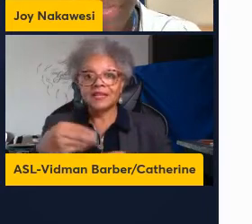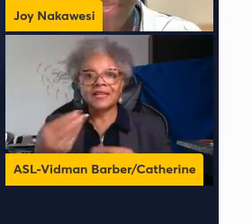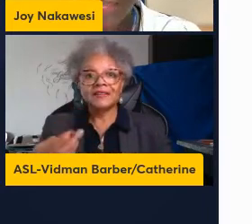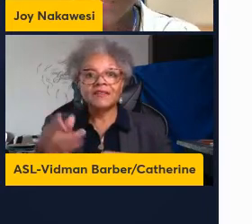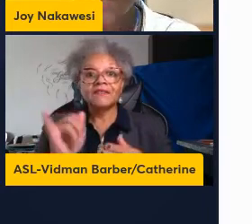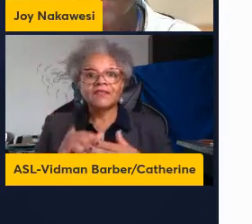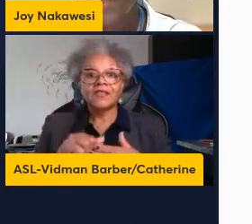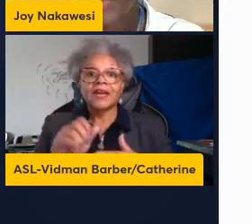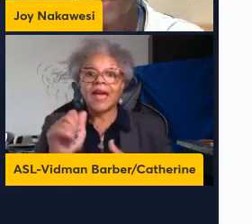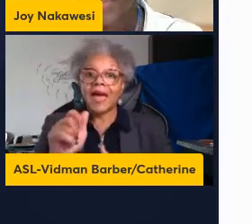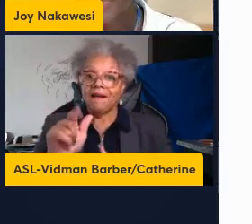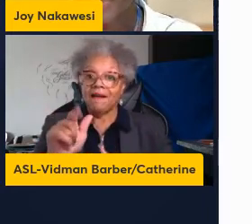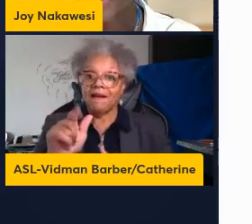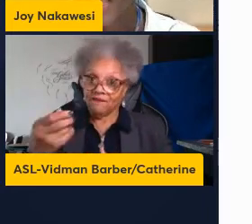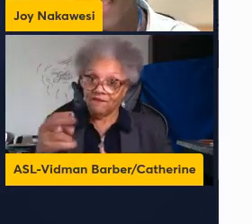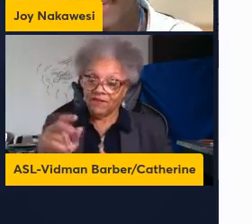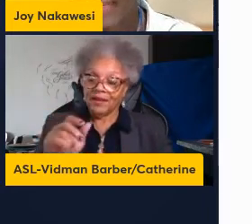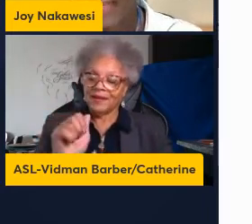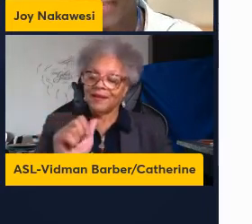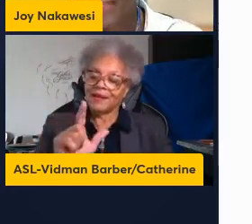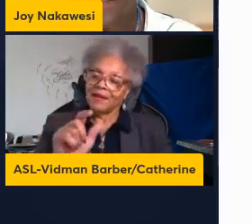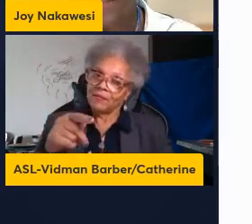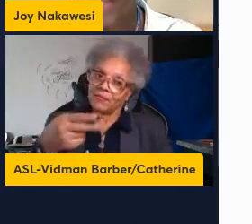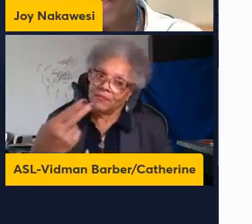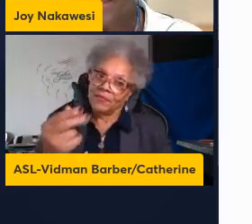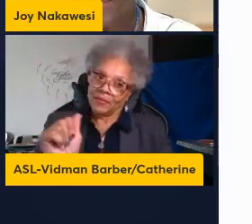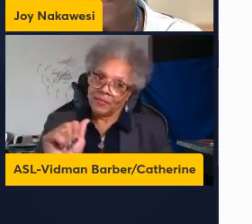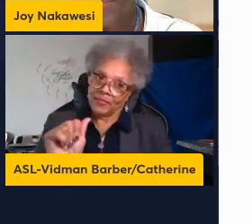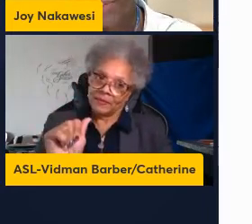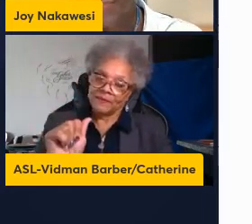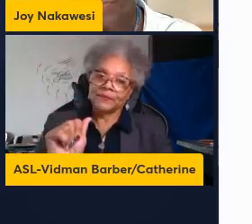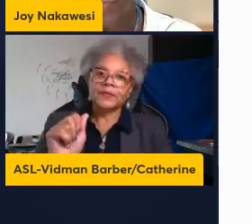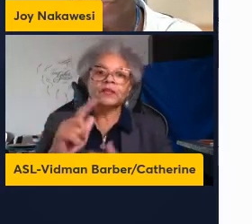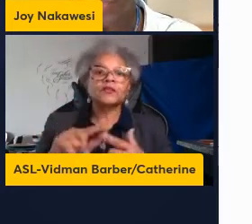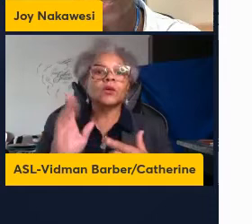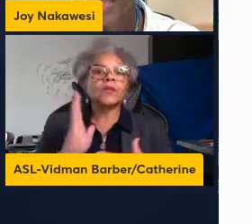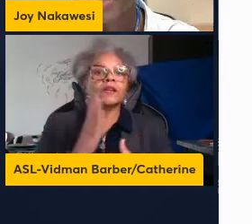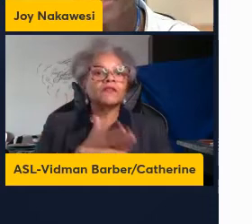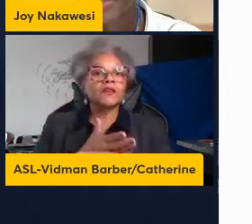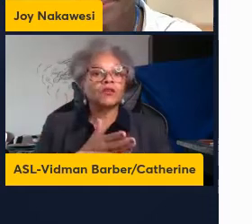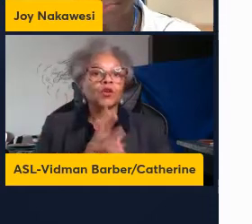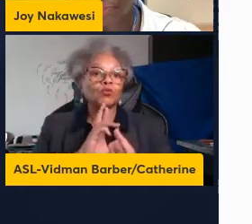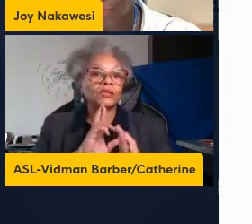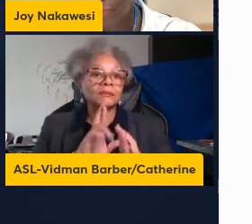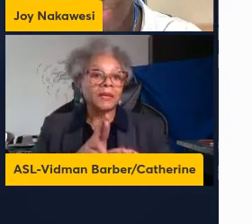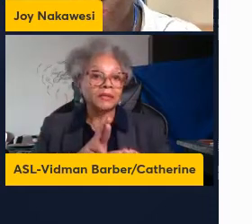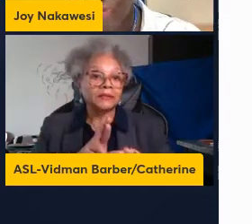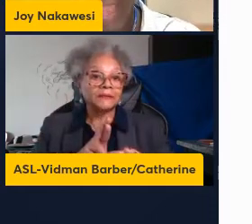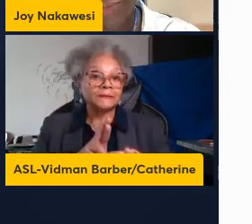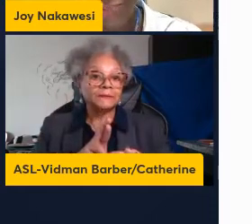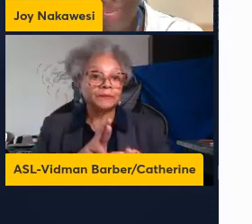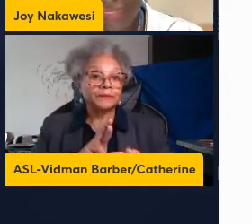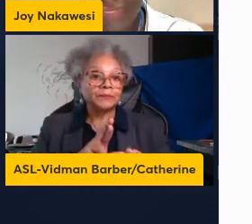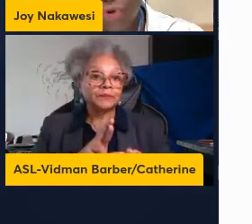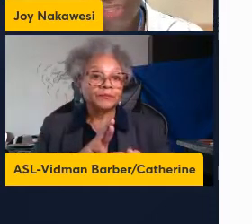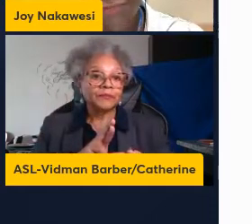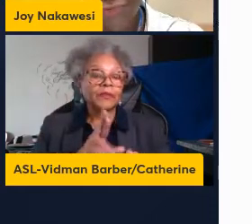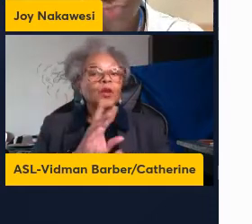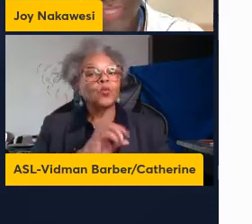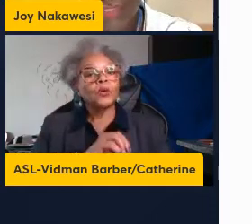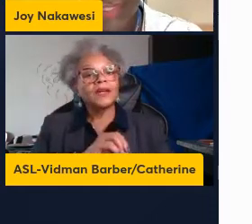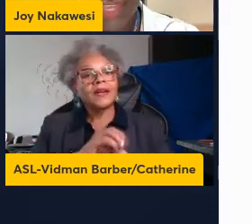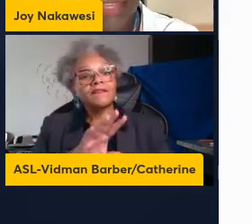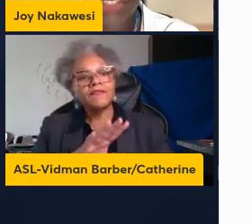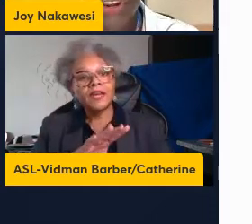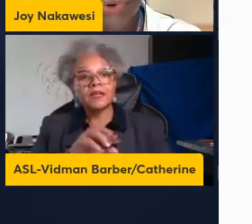alpha so we reasoned that this early interferon response could affect or